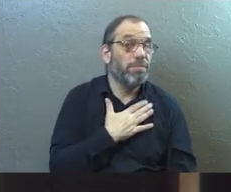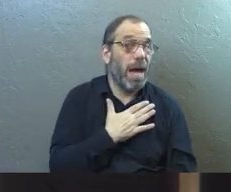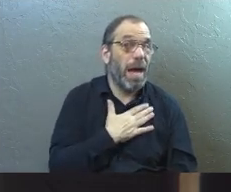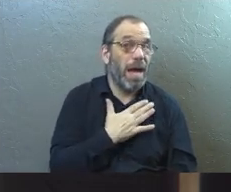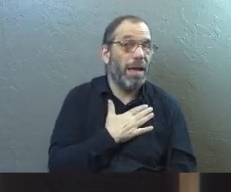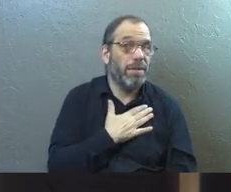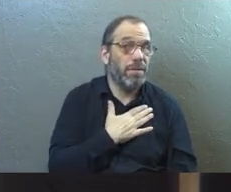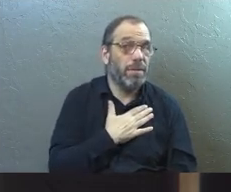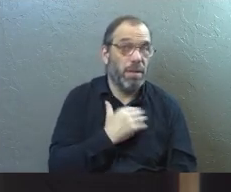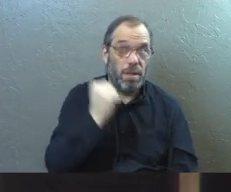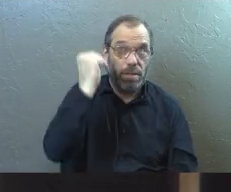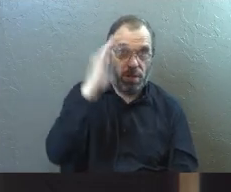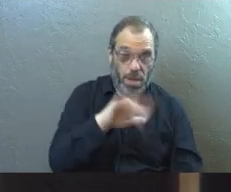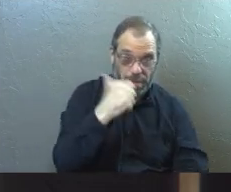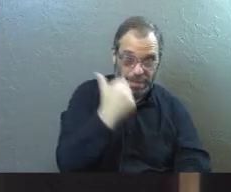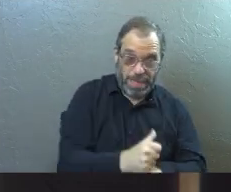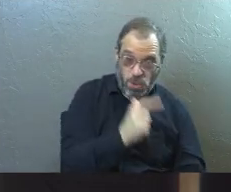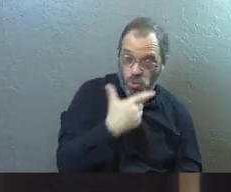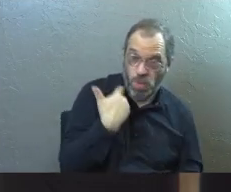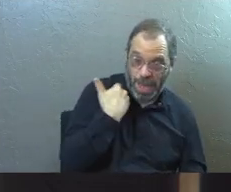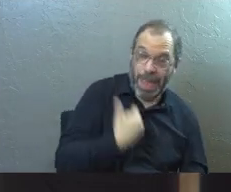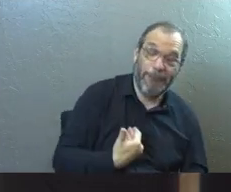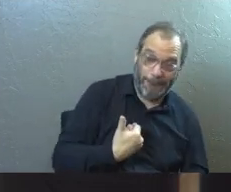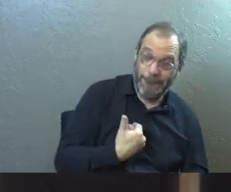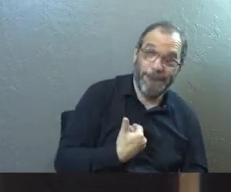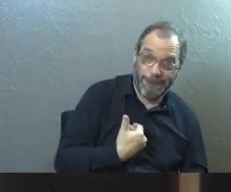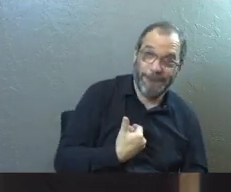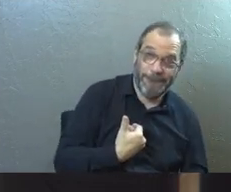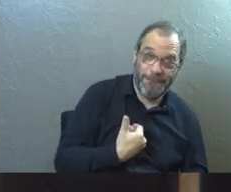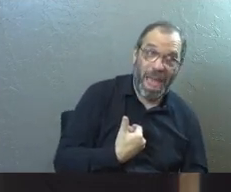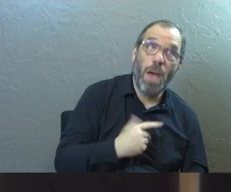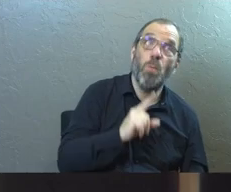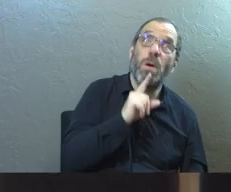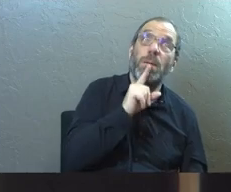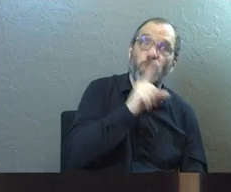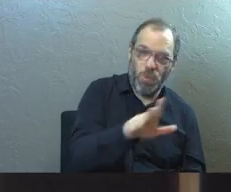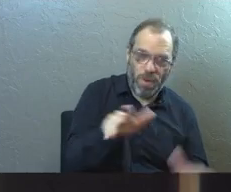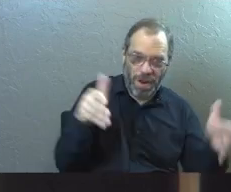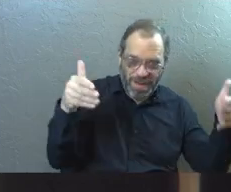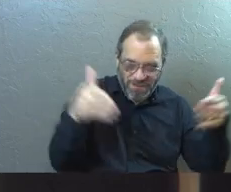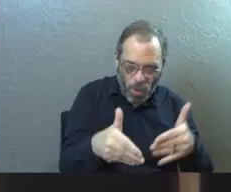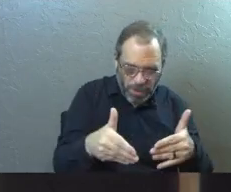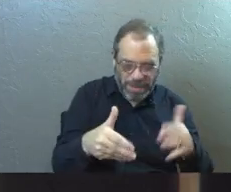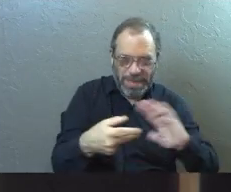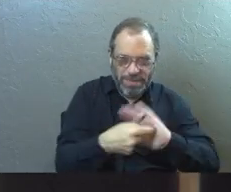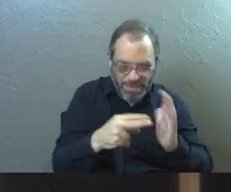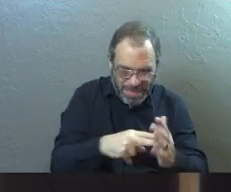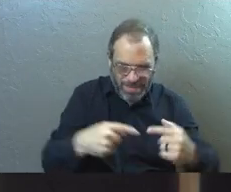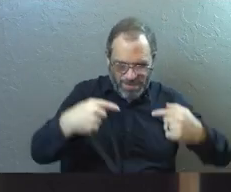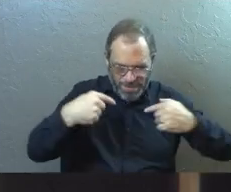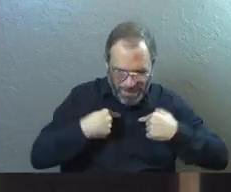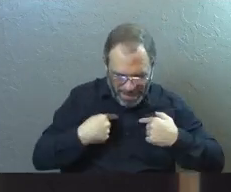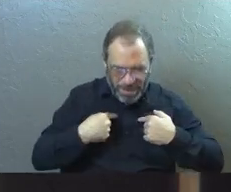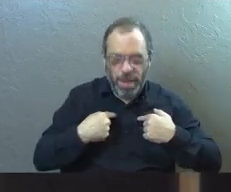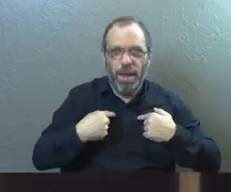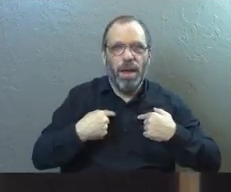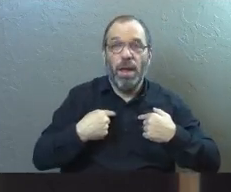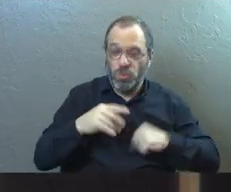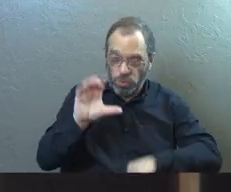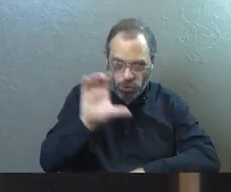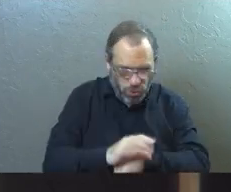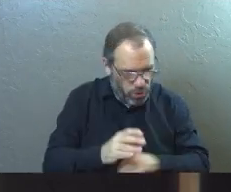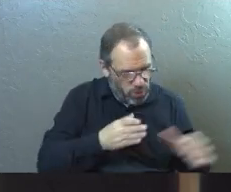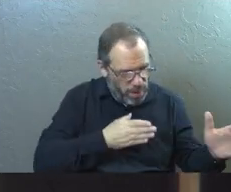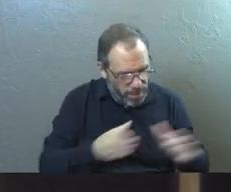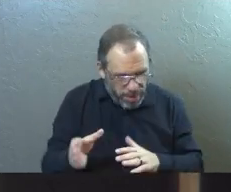Is God set me straight again on who I am and what I'm really supposed to be all about. We'd make plans as a